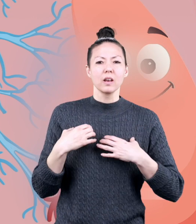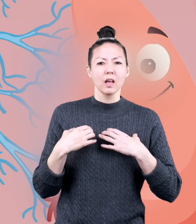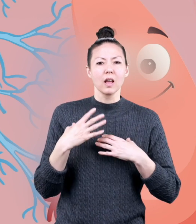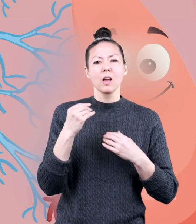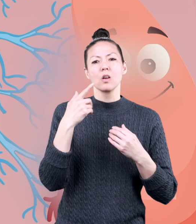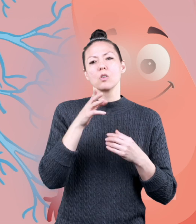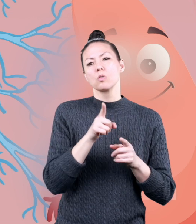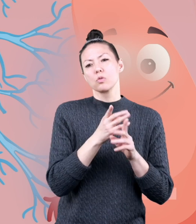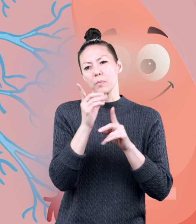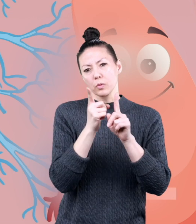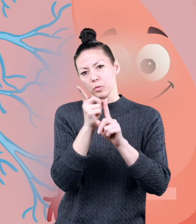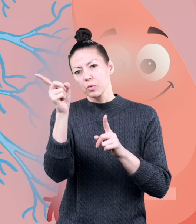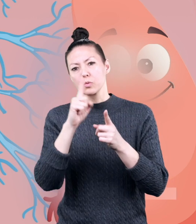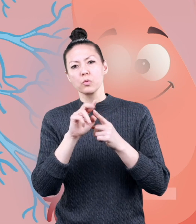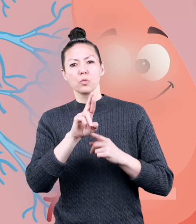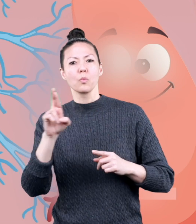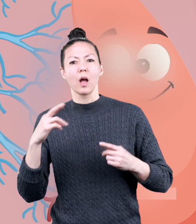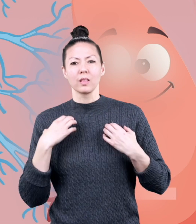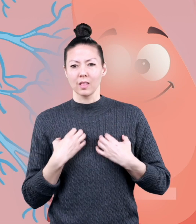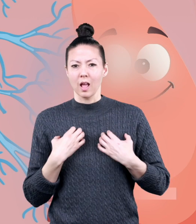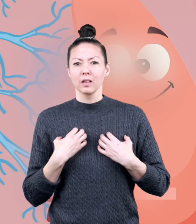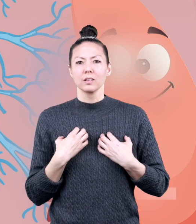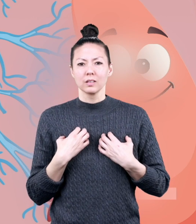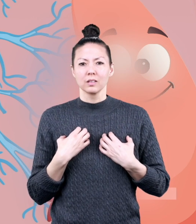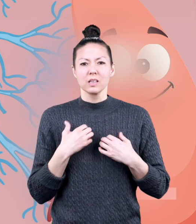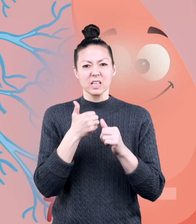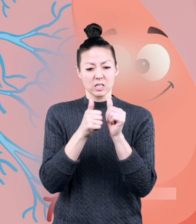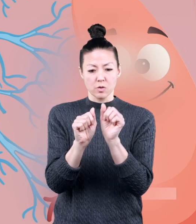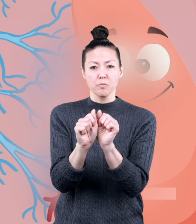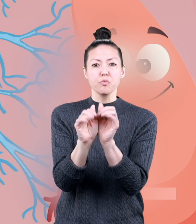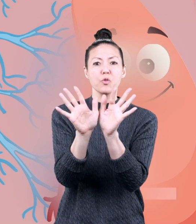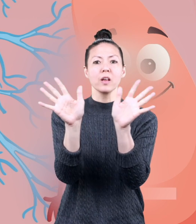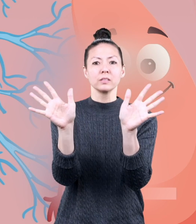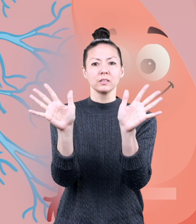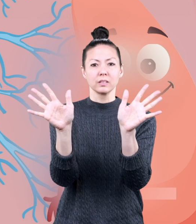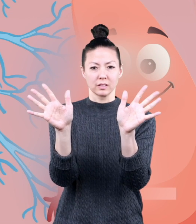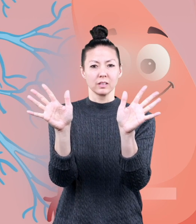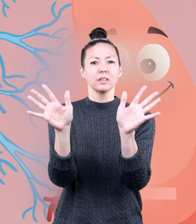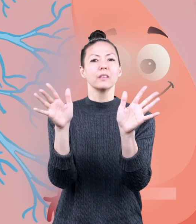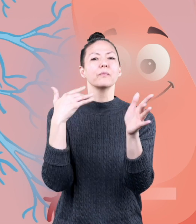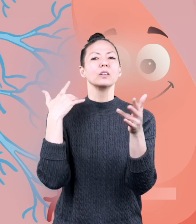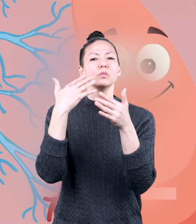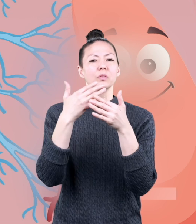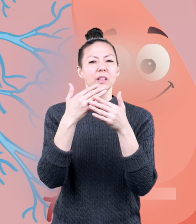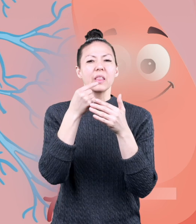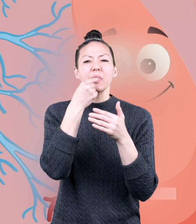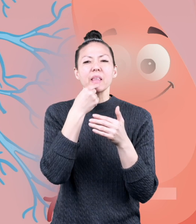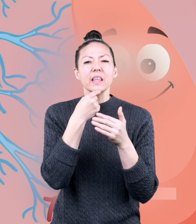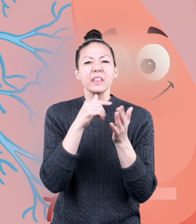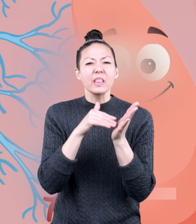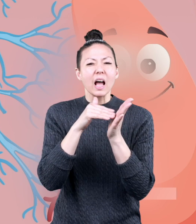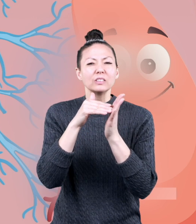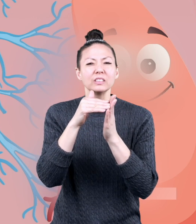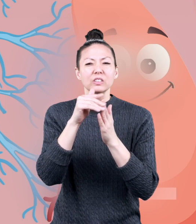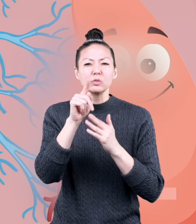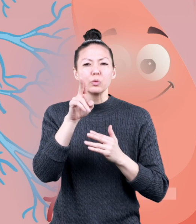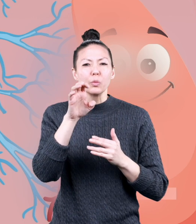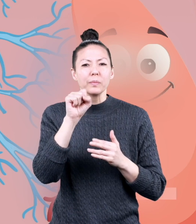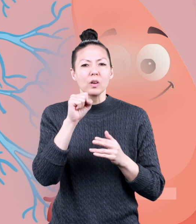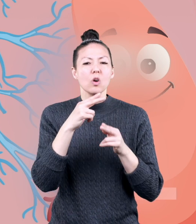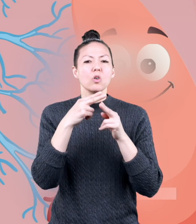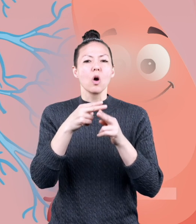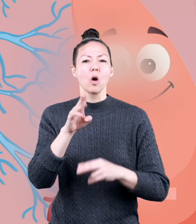lung and the other goes to the right lung. These branches eventually turn into thousands of